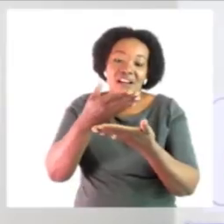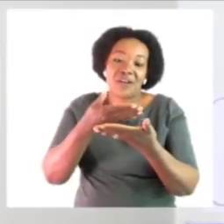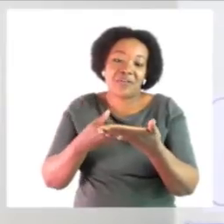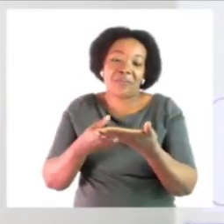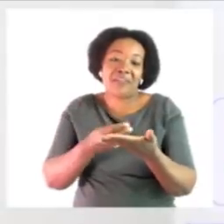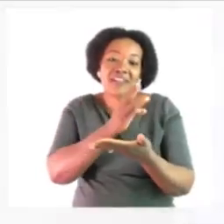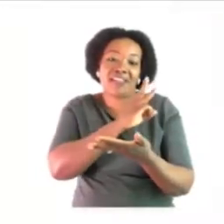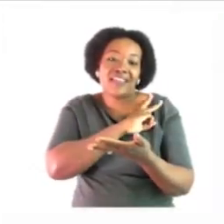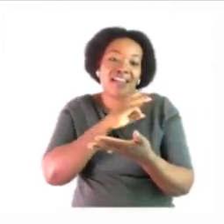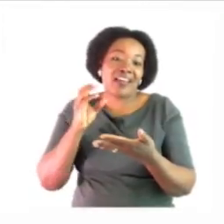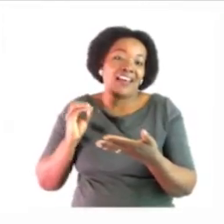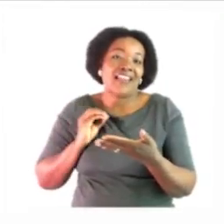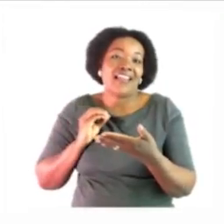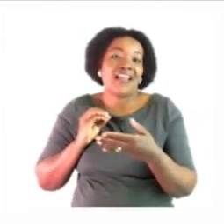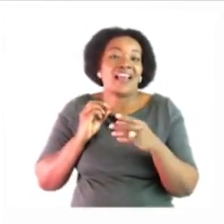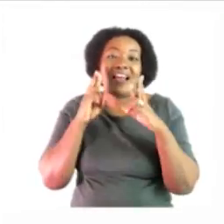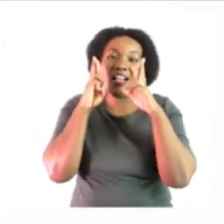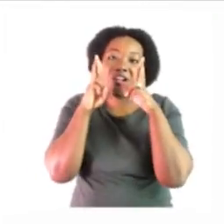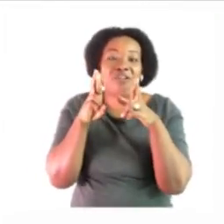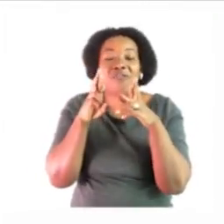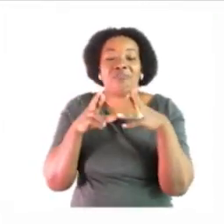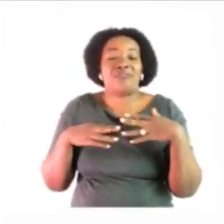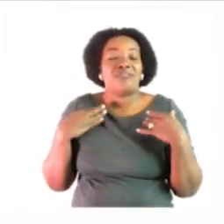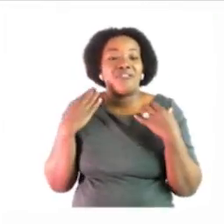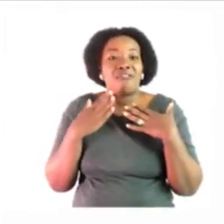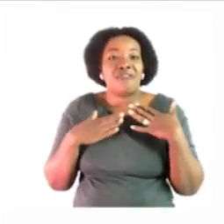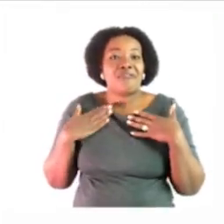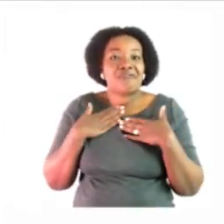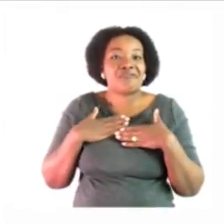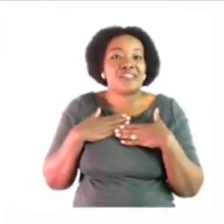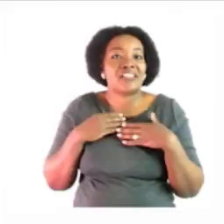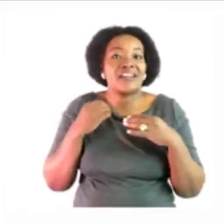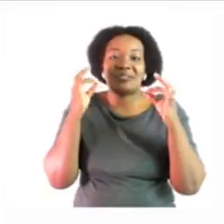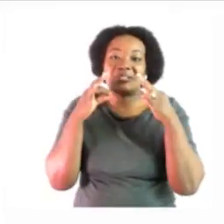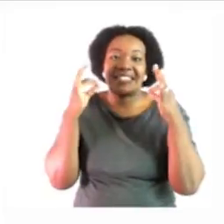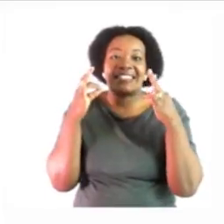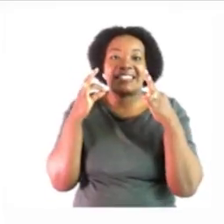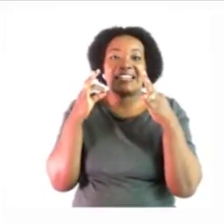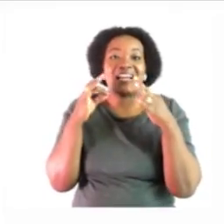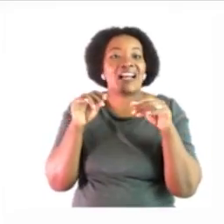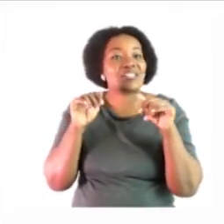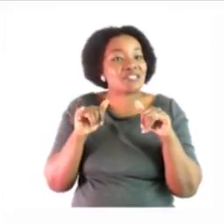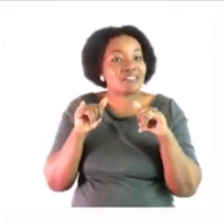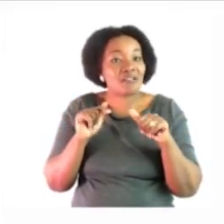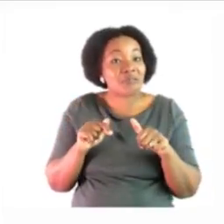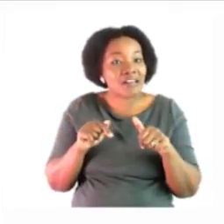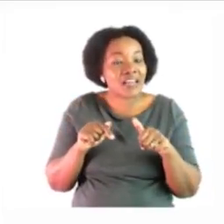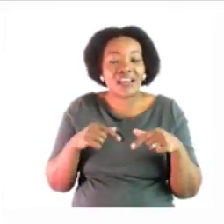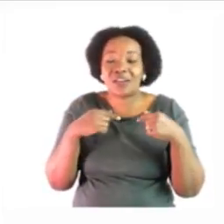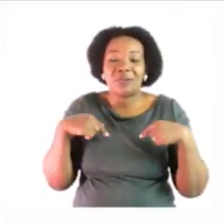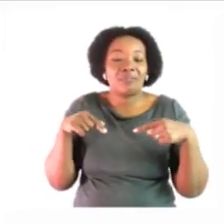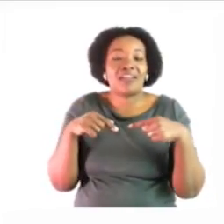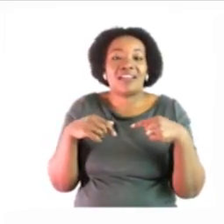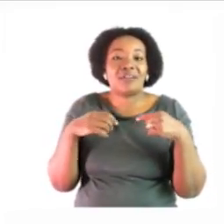30 and i hope you guys like to sing because there's a song that we are going to sing today before